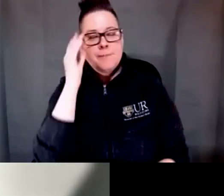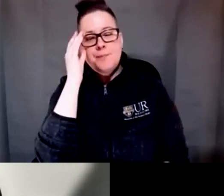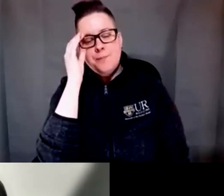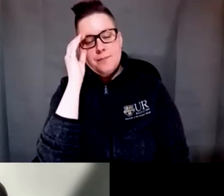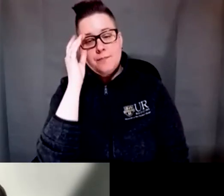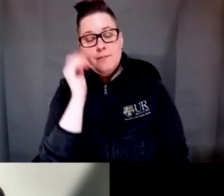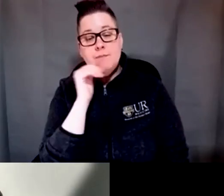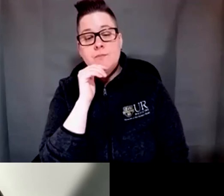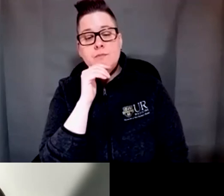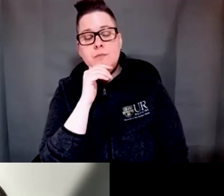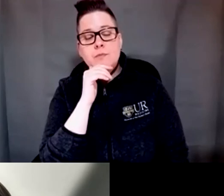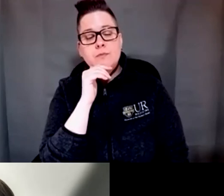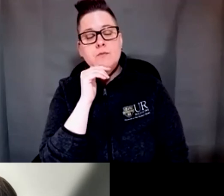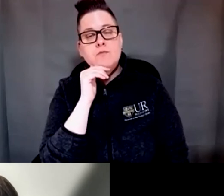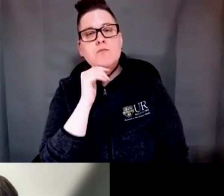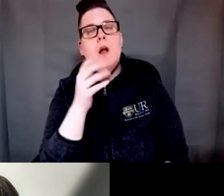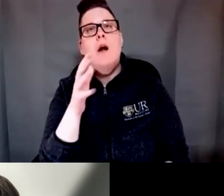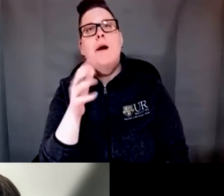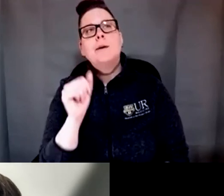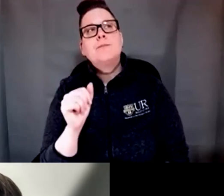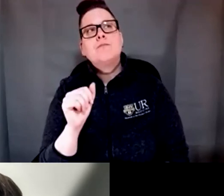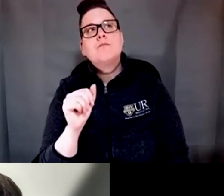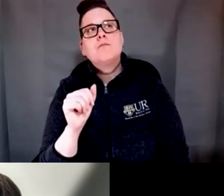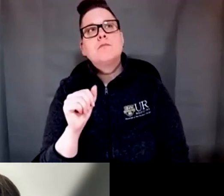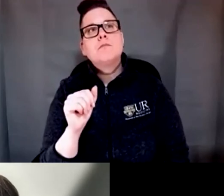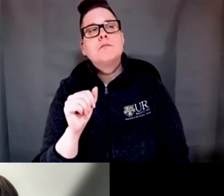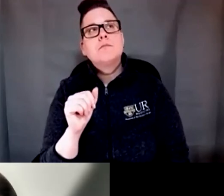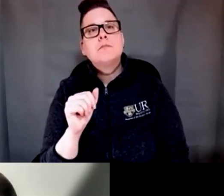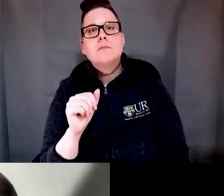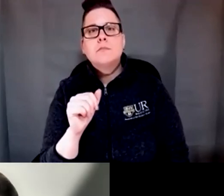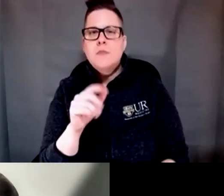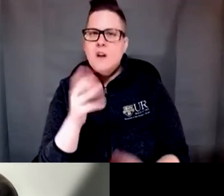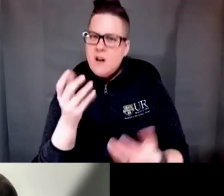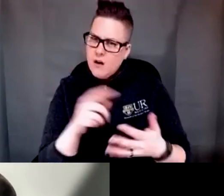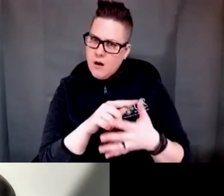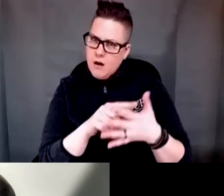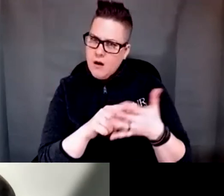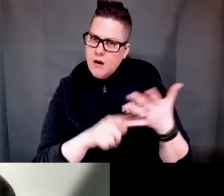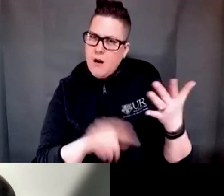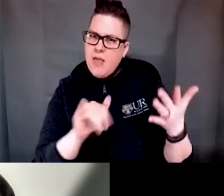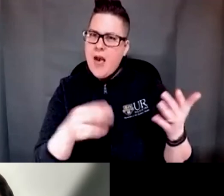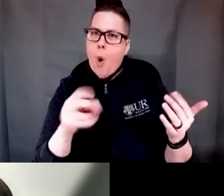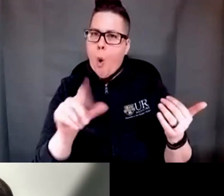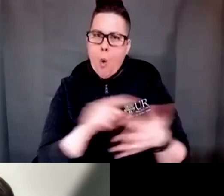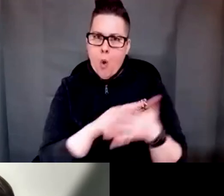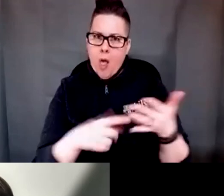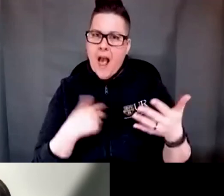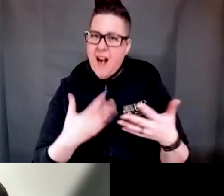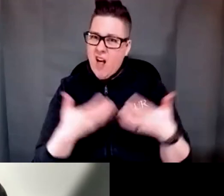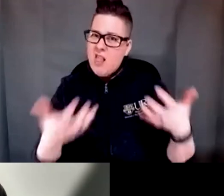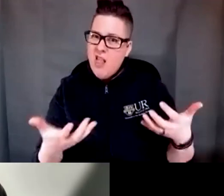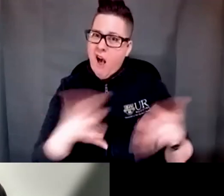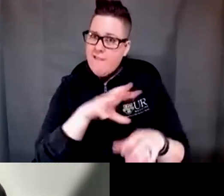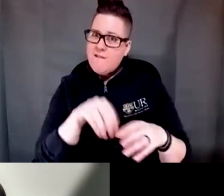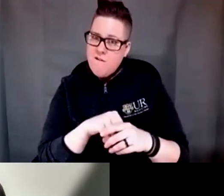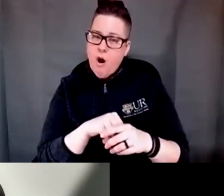active ingredients there's a lot of potentially active elements to this you call it a multi component intervention there's